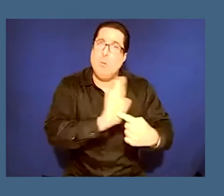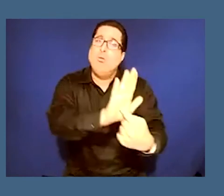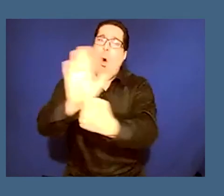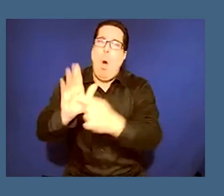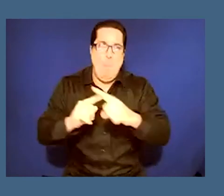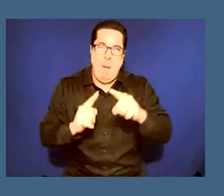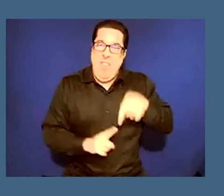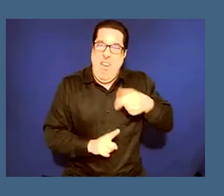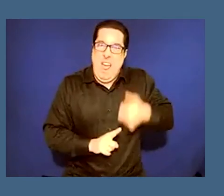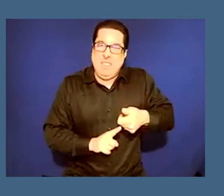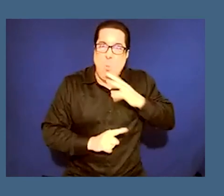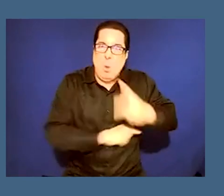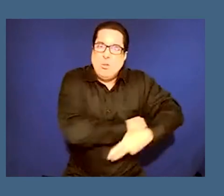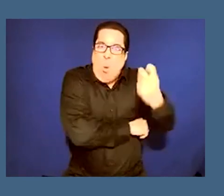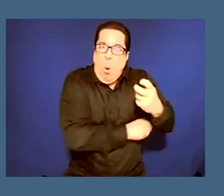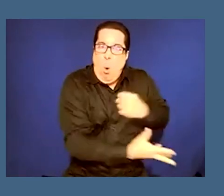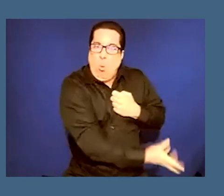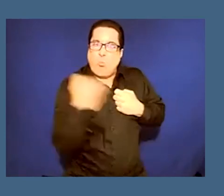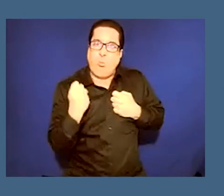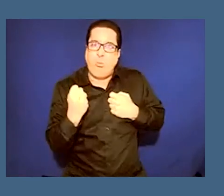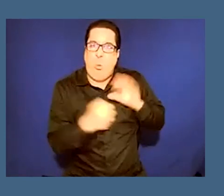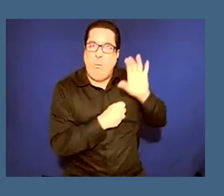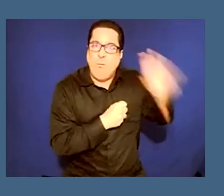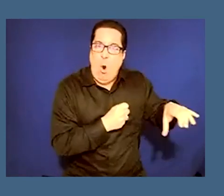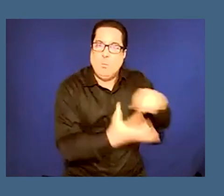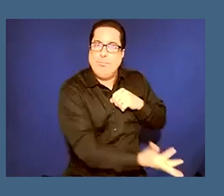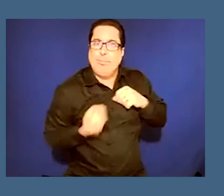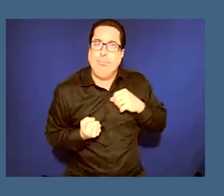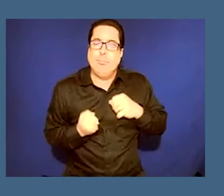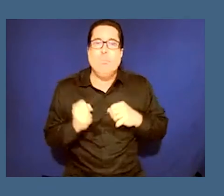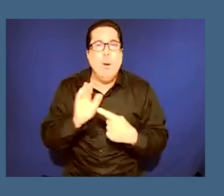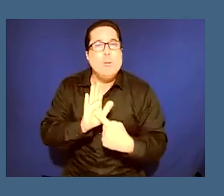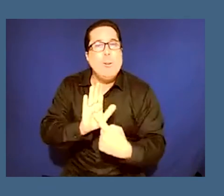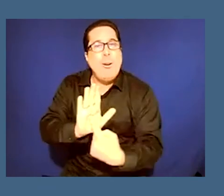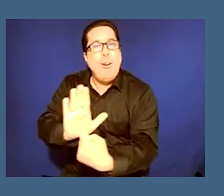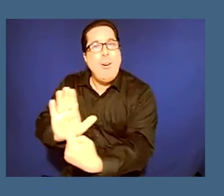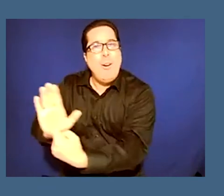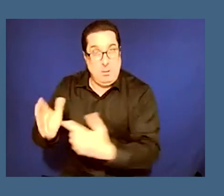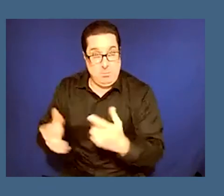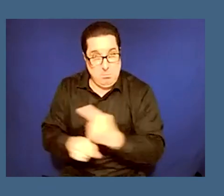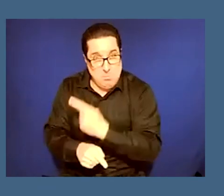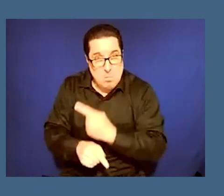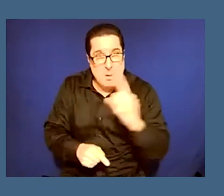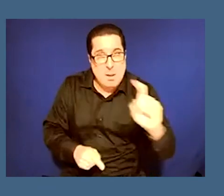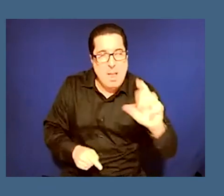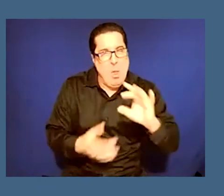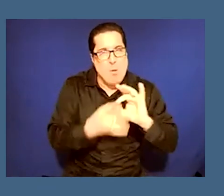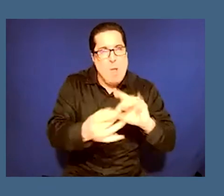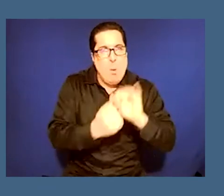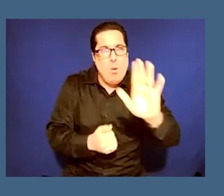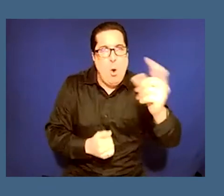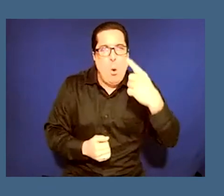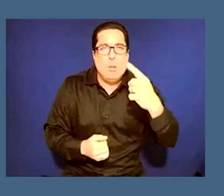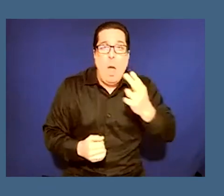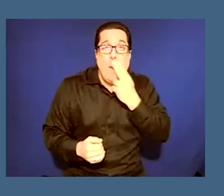i also think and i'm just i think this is related to your your question um you know we look at nazi